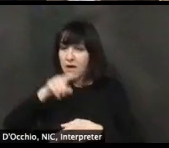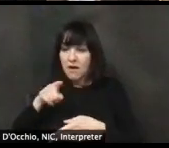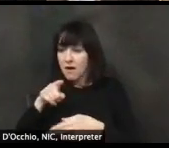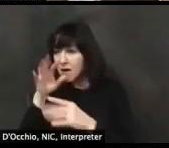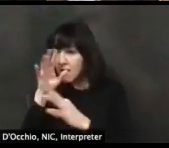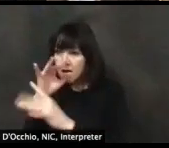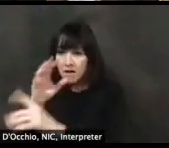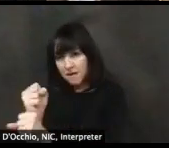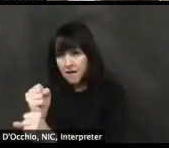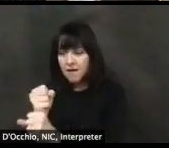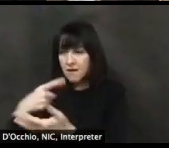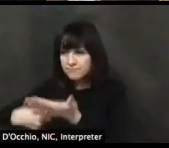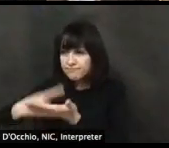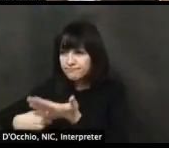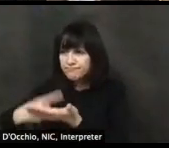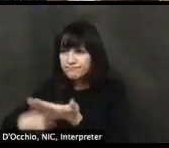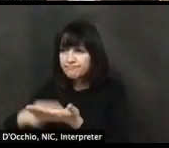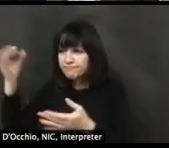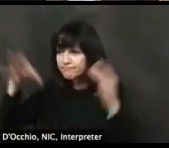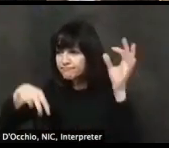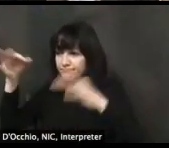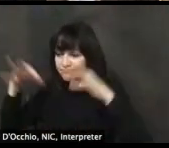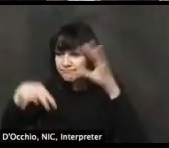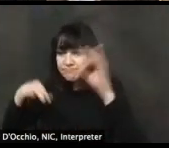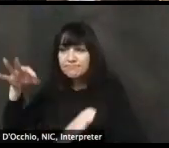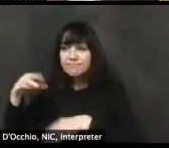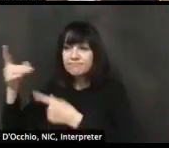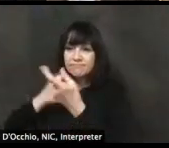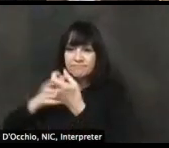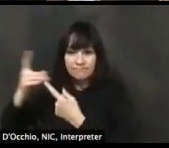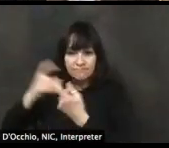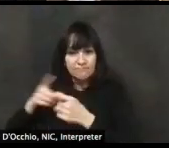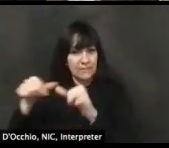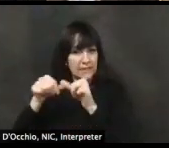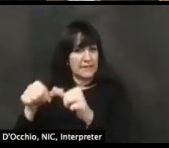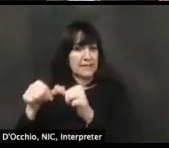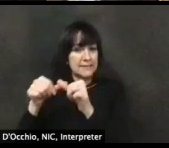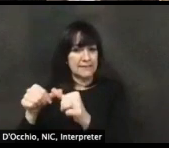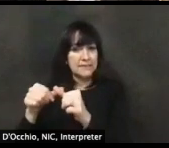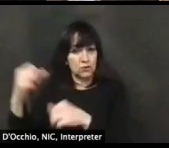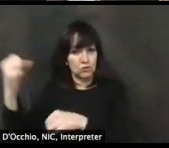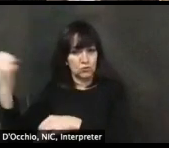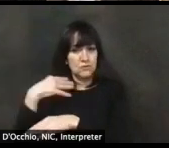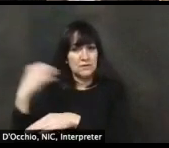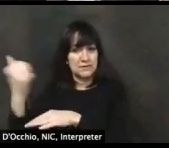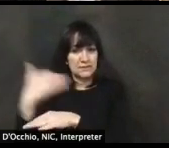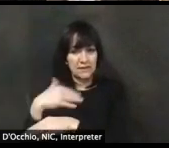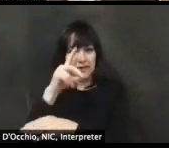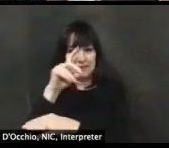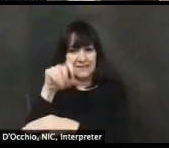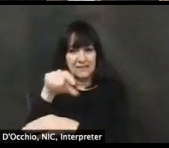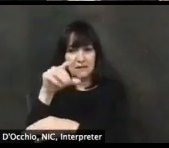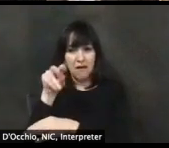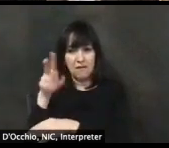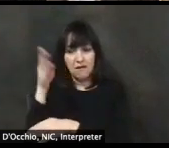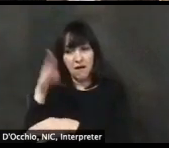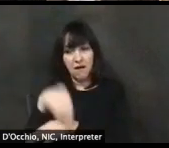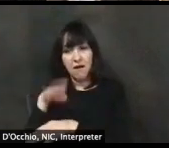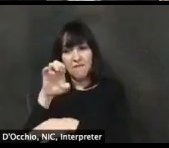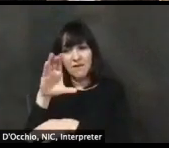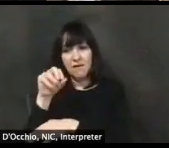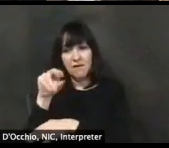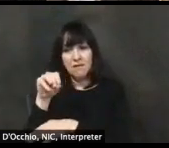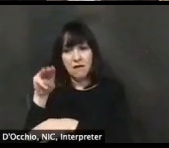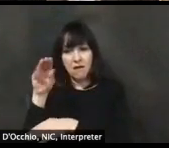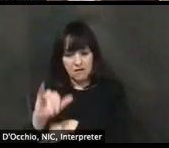questions, please continue to give us your feedback at d.gov forward slash economy. We're rounding out our last 10 minutes or so of the